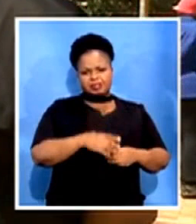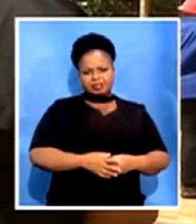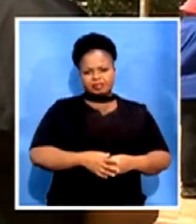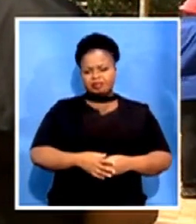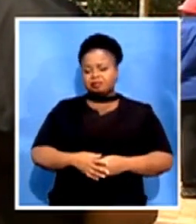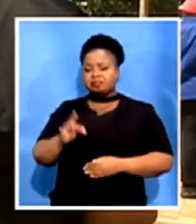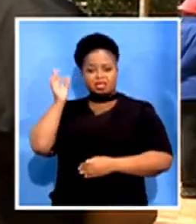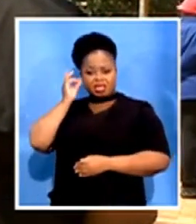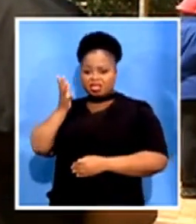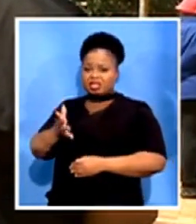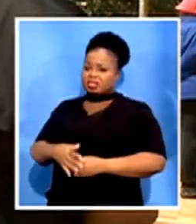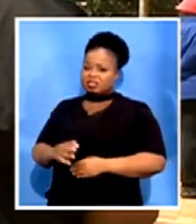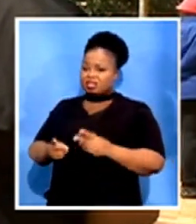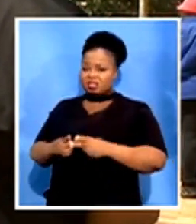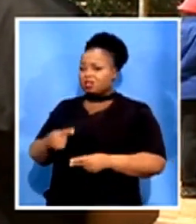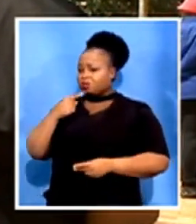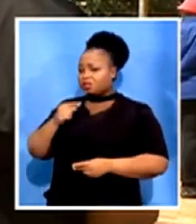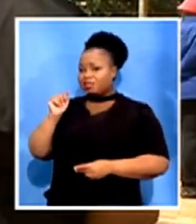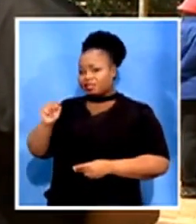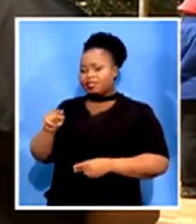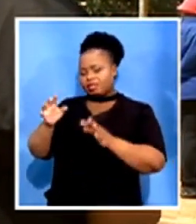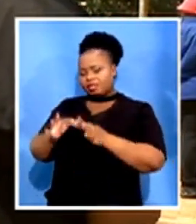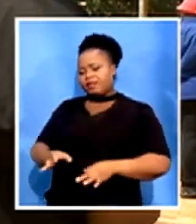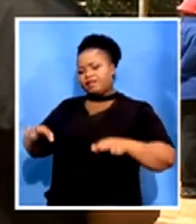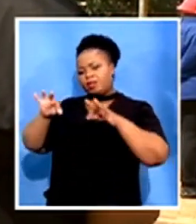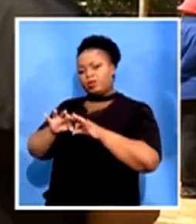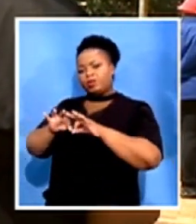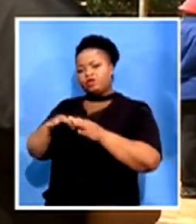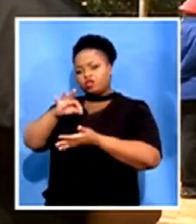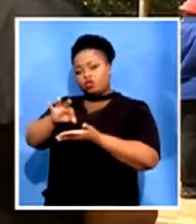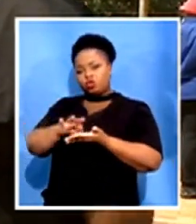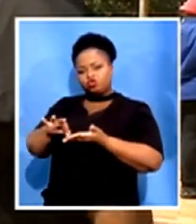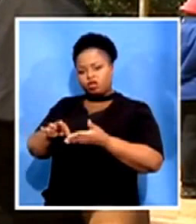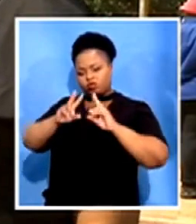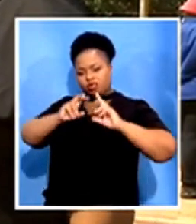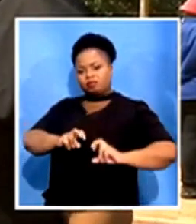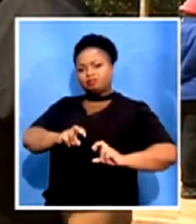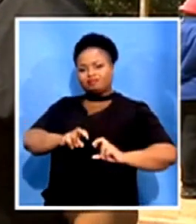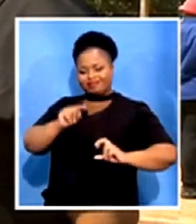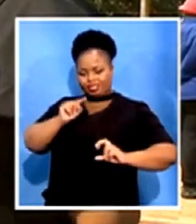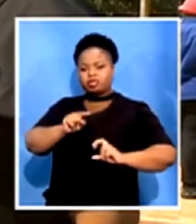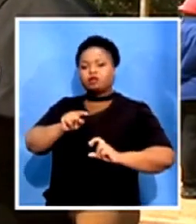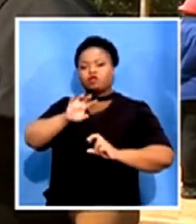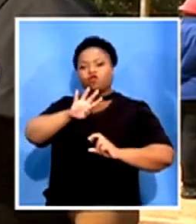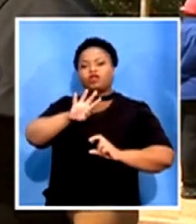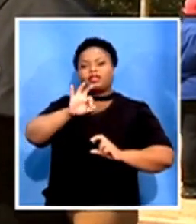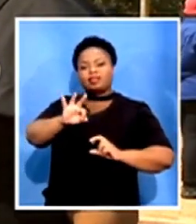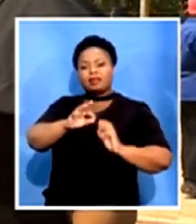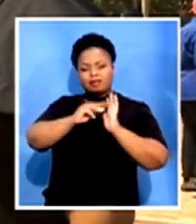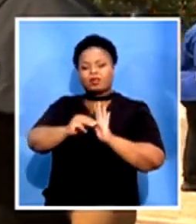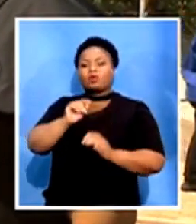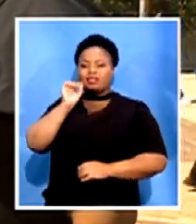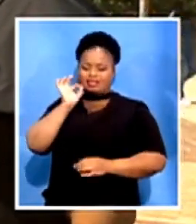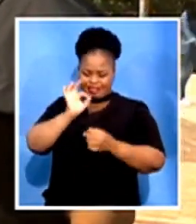the value of the contracts that we are looking into is that amount. Because we are looking at specific contracts and specific